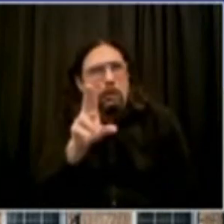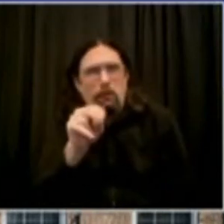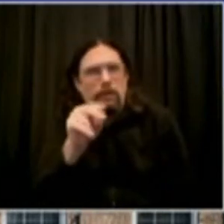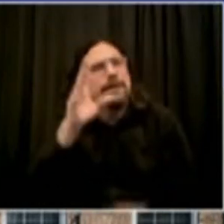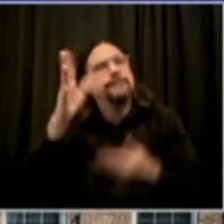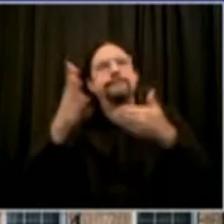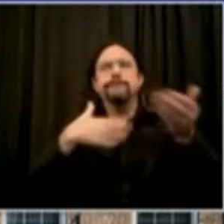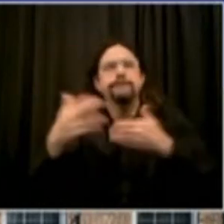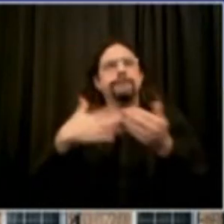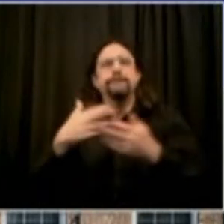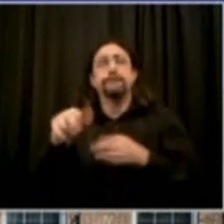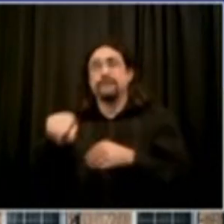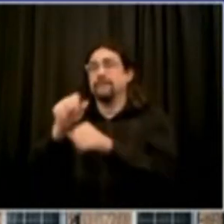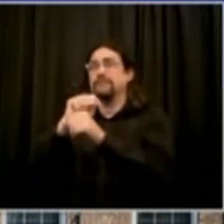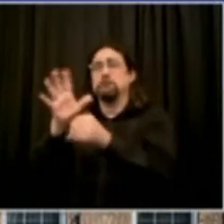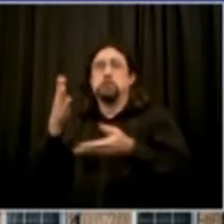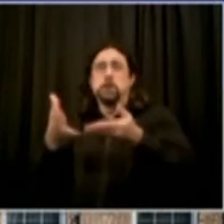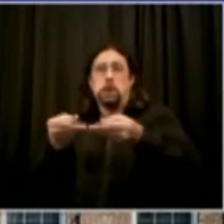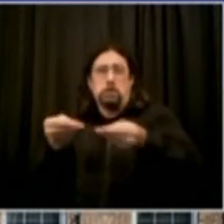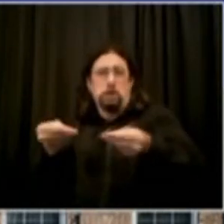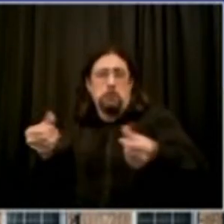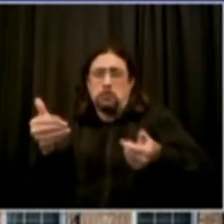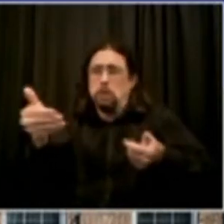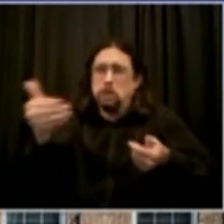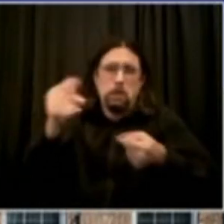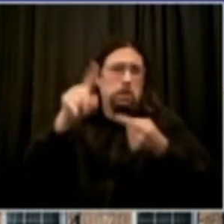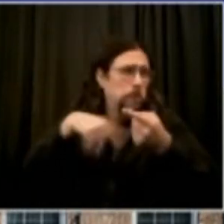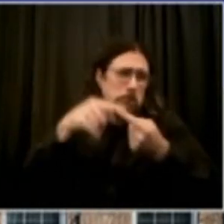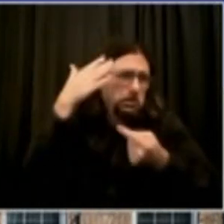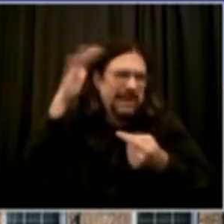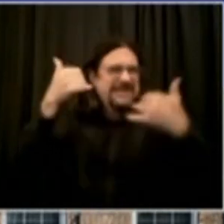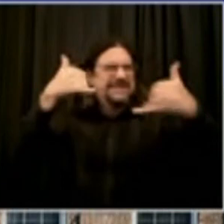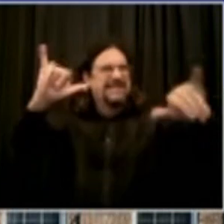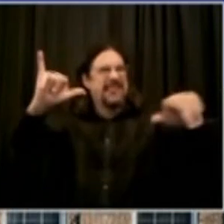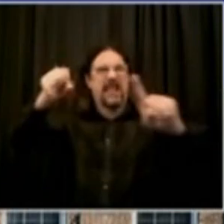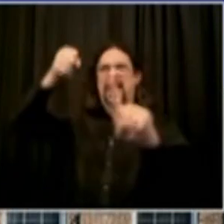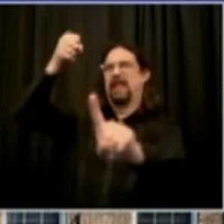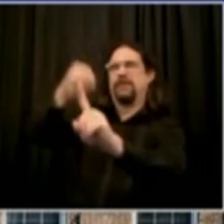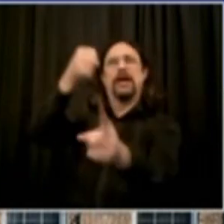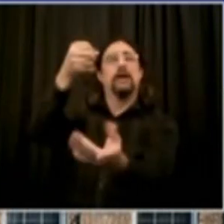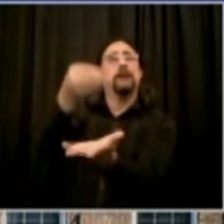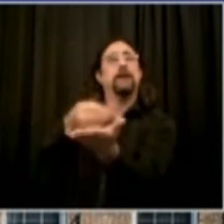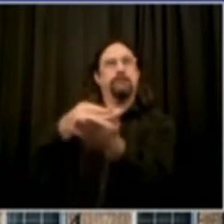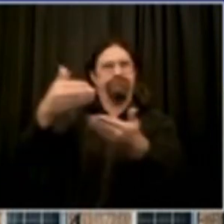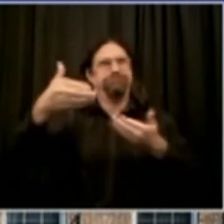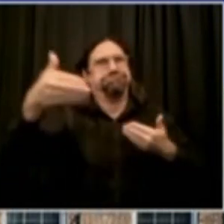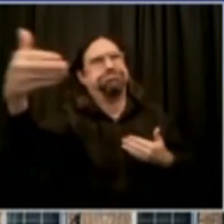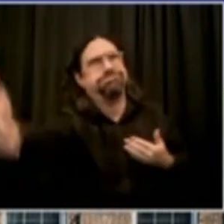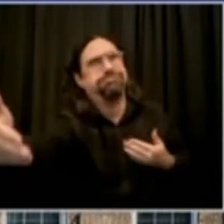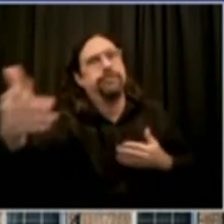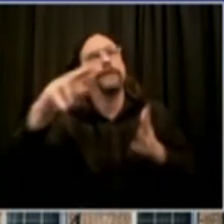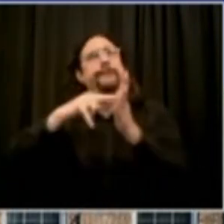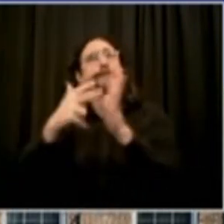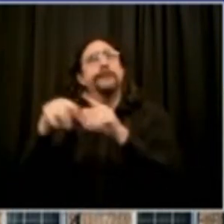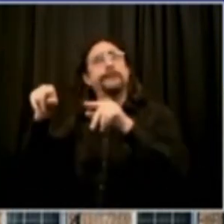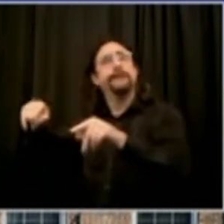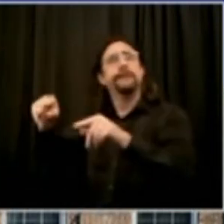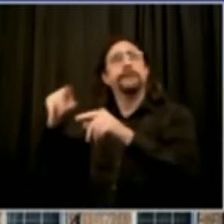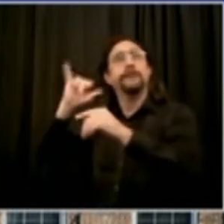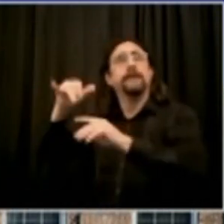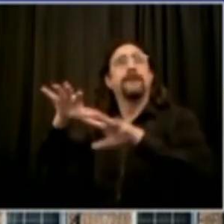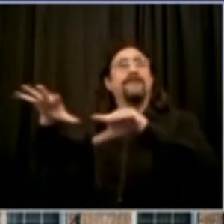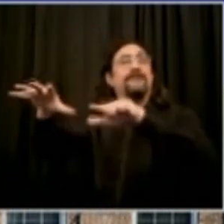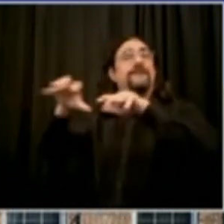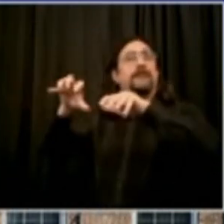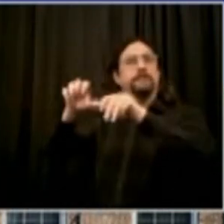need the state to pass a law giving tenants the ability to pay the rent when they can. If they don't have any income, what can they do? But for those who don't